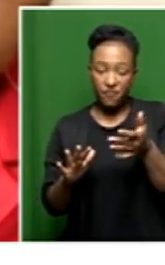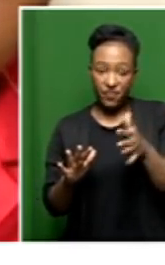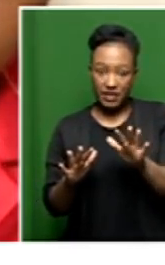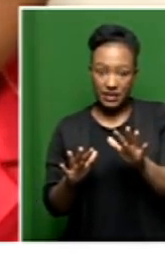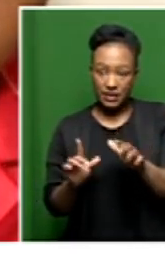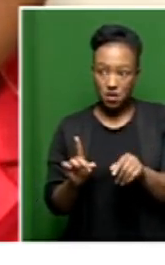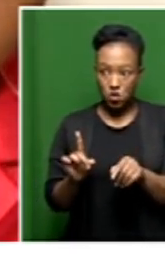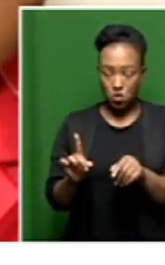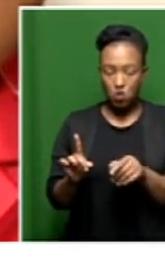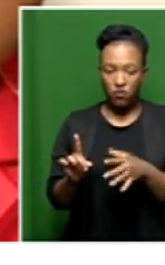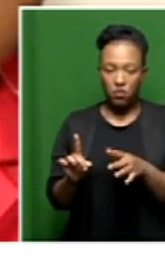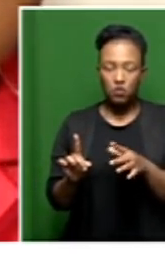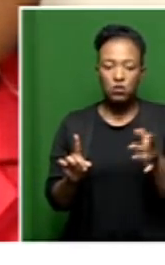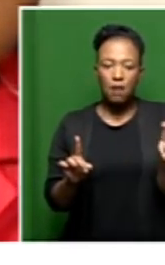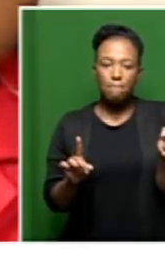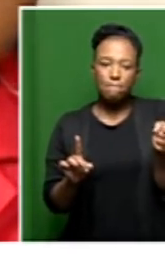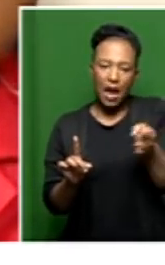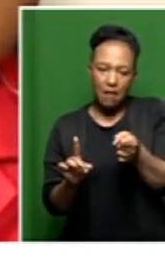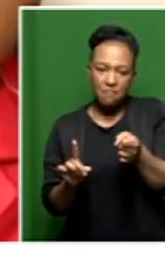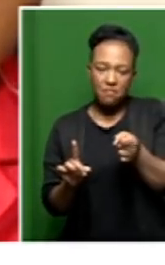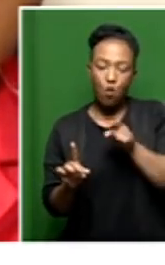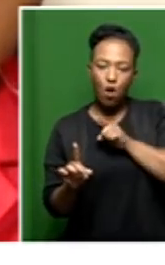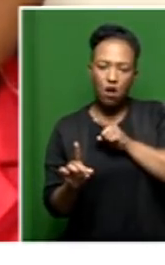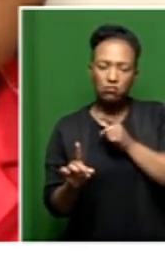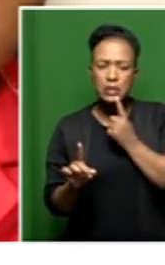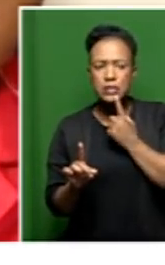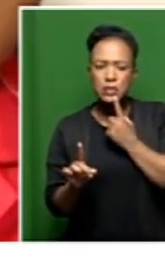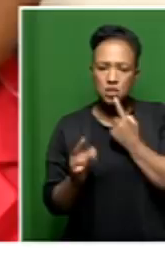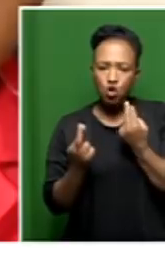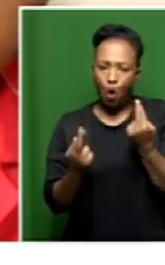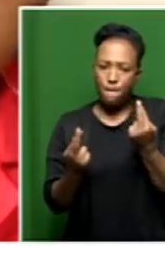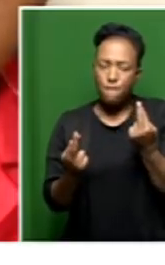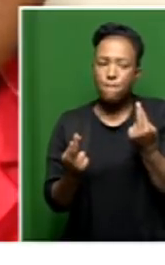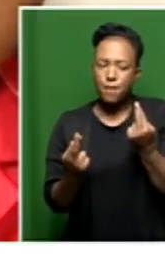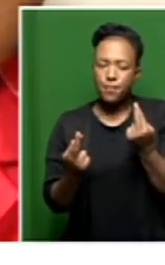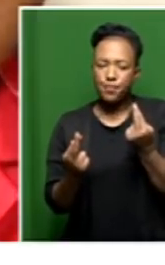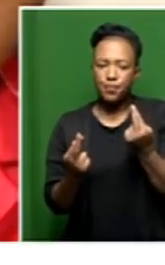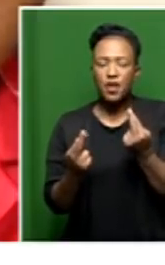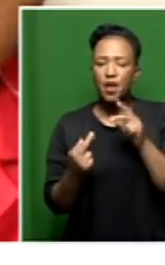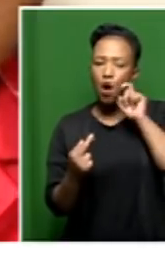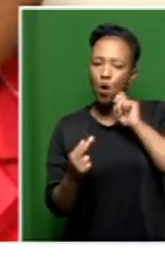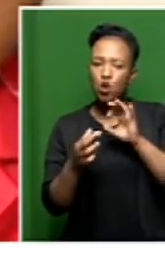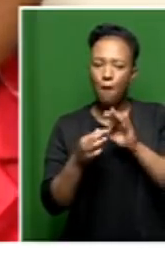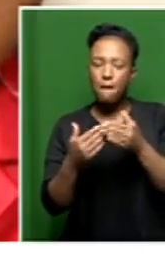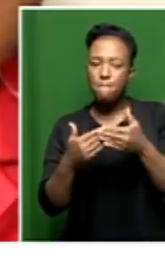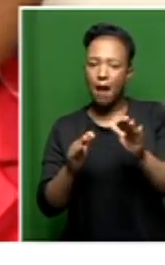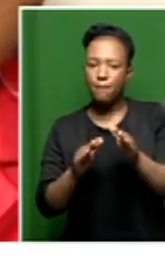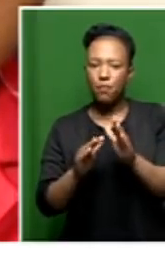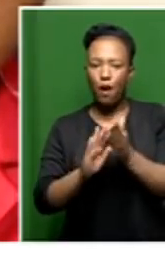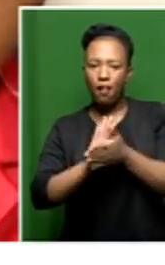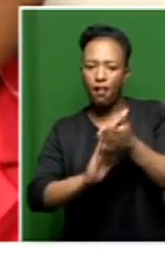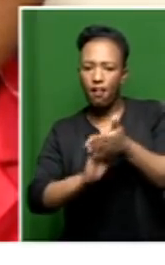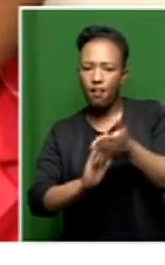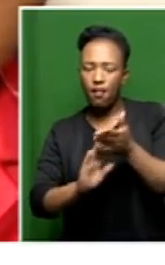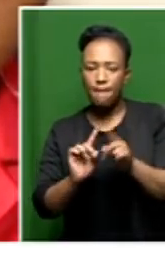you said, you had employed them with the anticipation that the facility would be up and running soon. But it isn't. So,